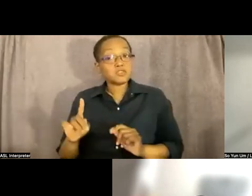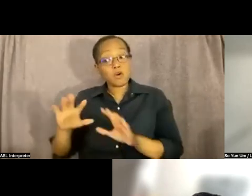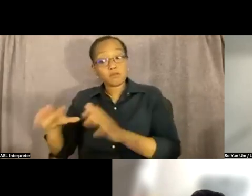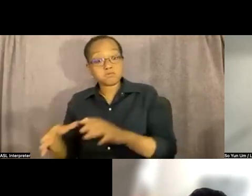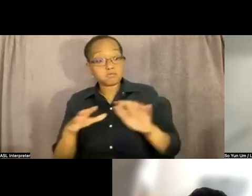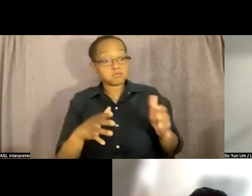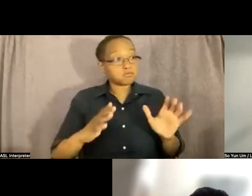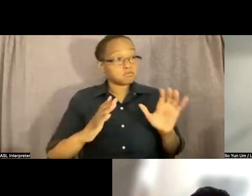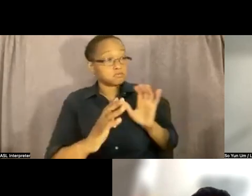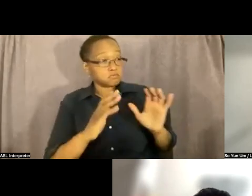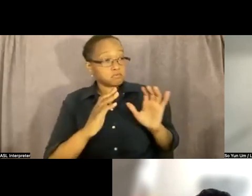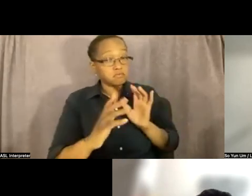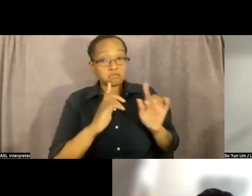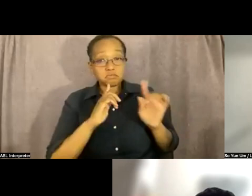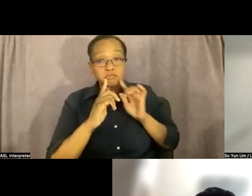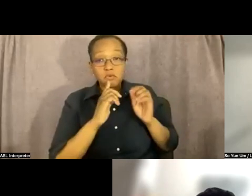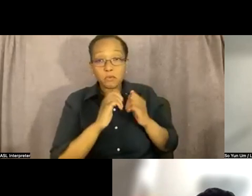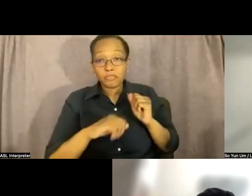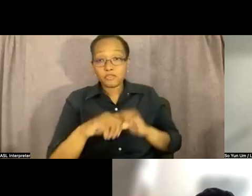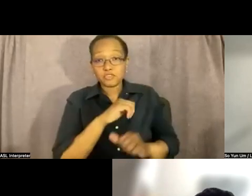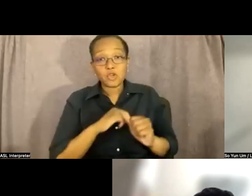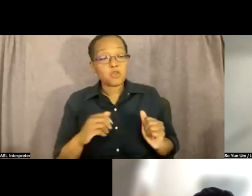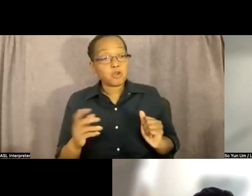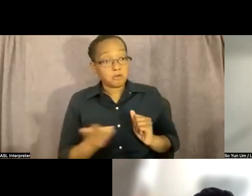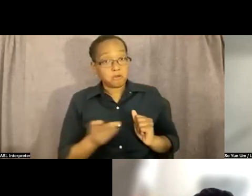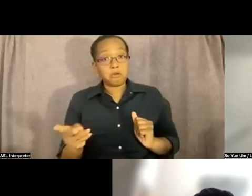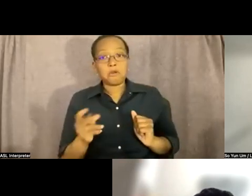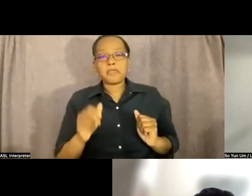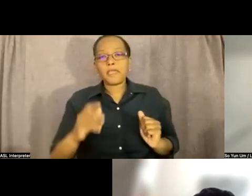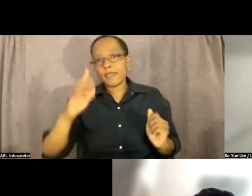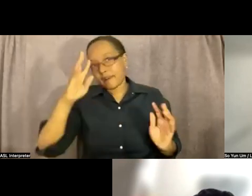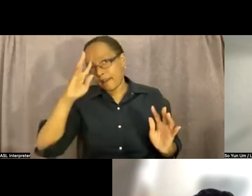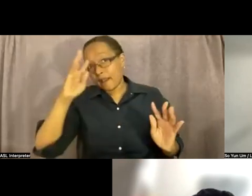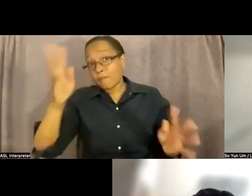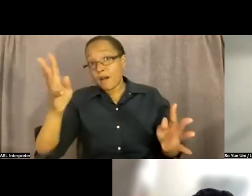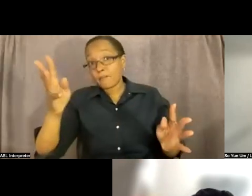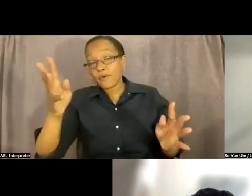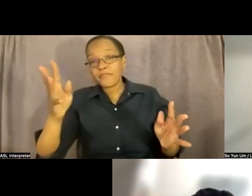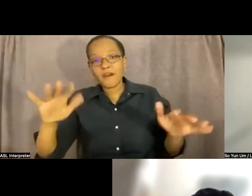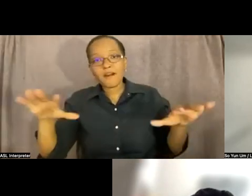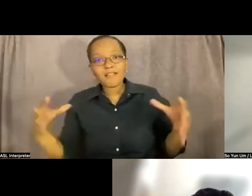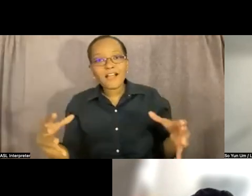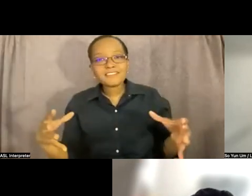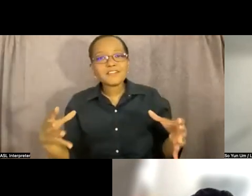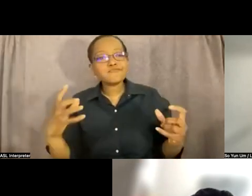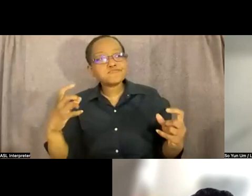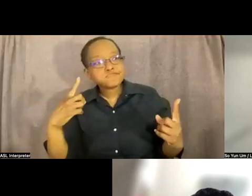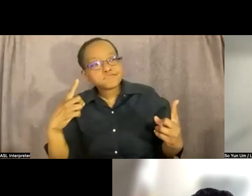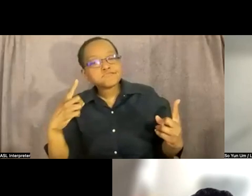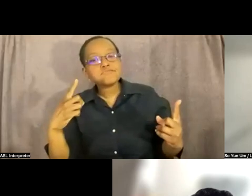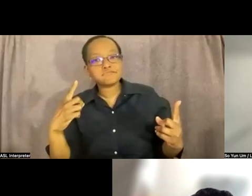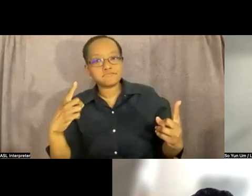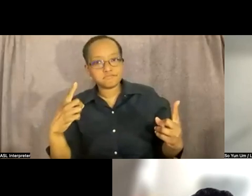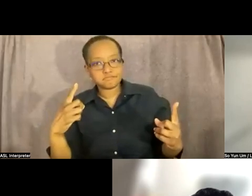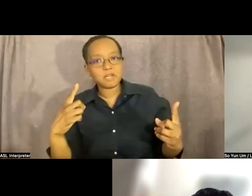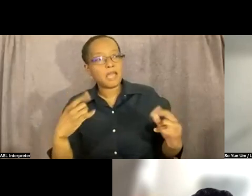conversating with each other they can come up with um with collective um collective understanding and and